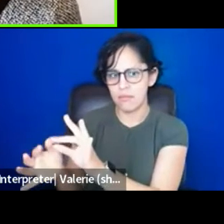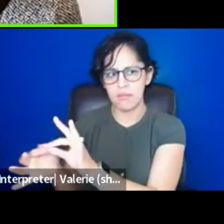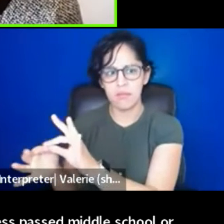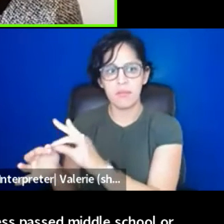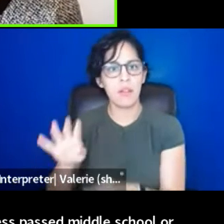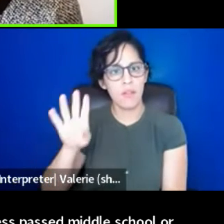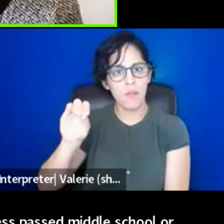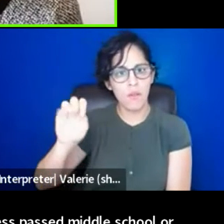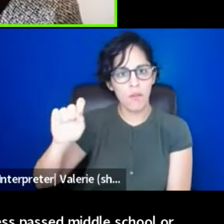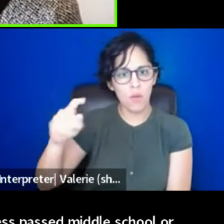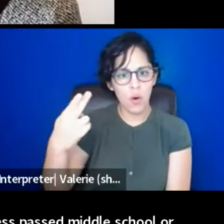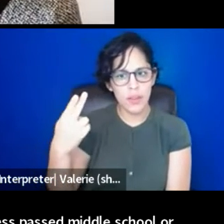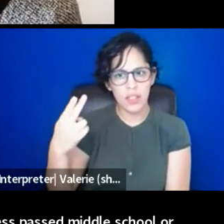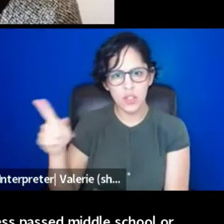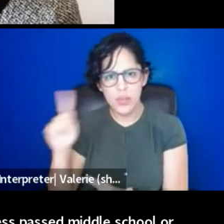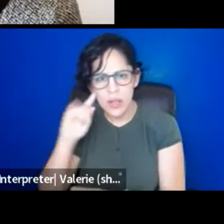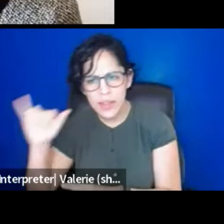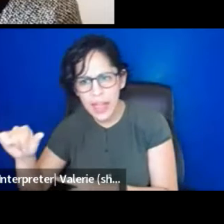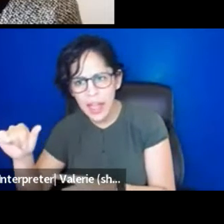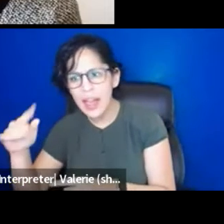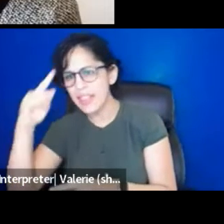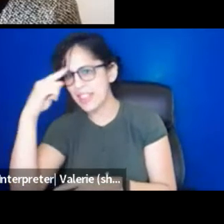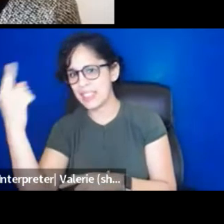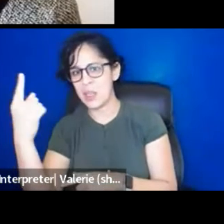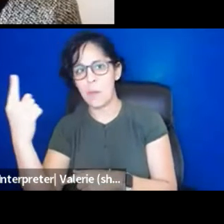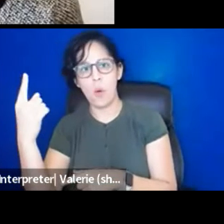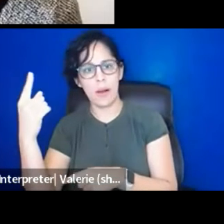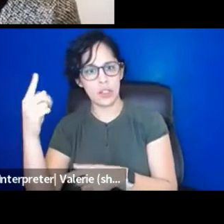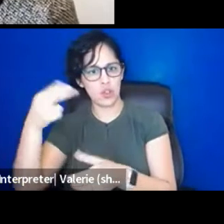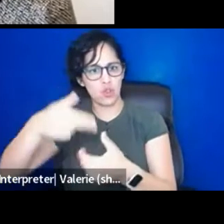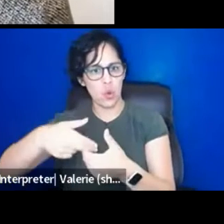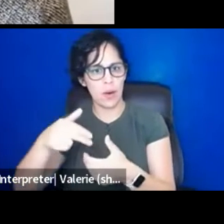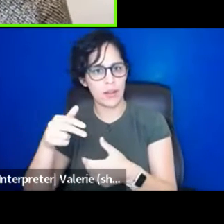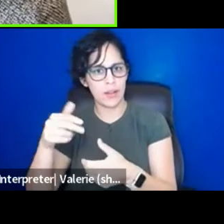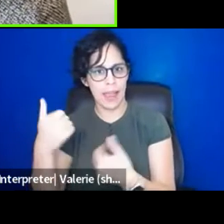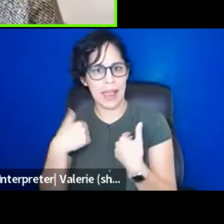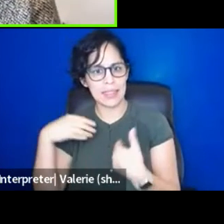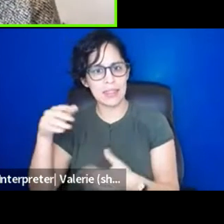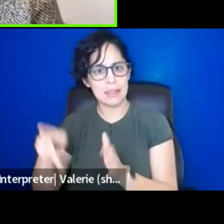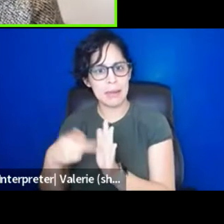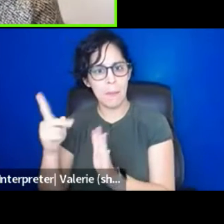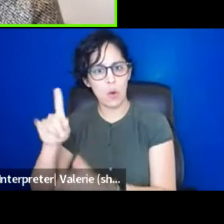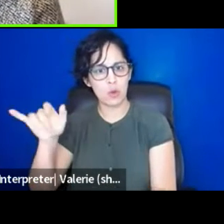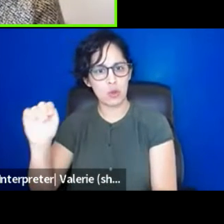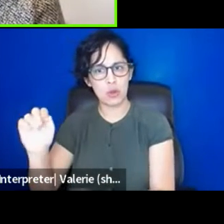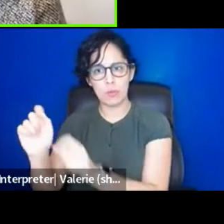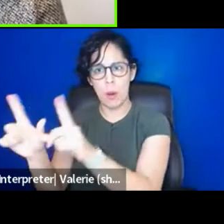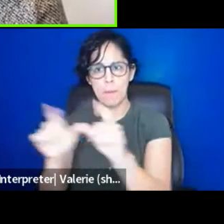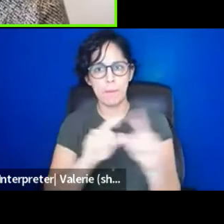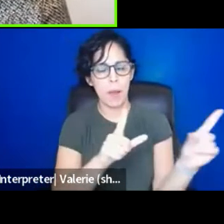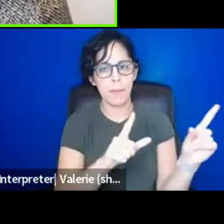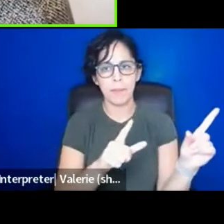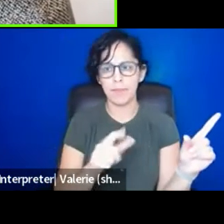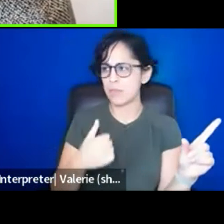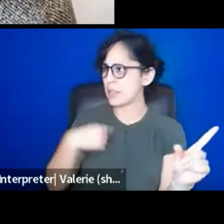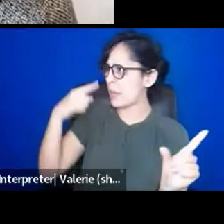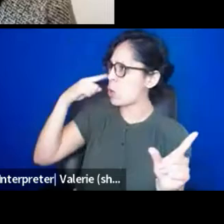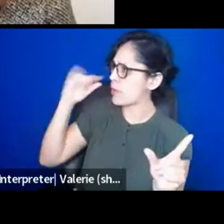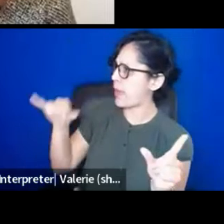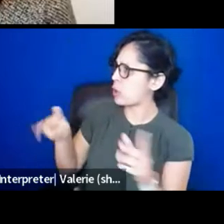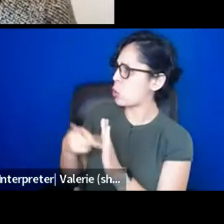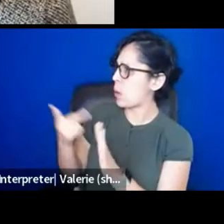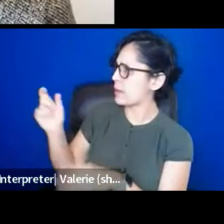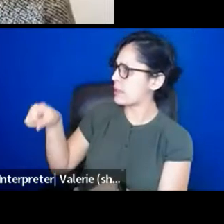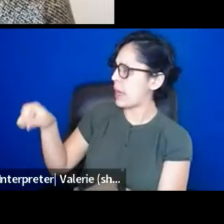there's, there's a little echo. Did you all hear that? have someone joining who's on double zooms. That's okay. That's all right. Um, nice. Um, yeah.